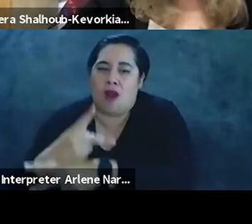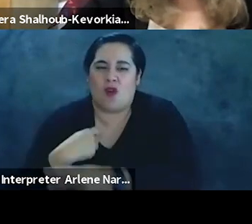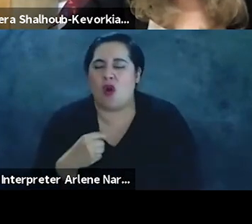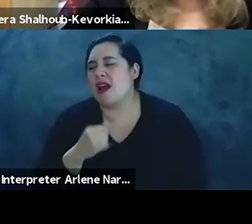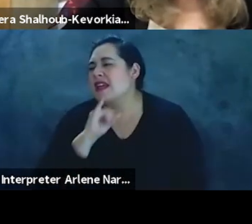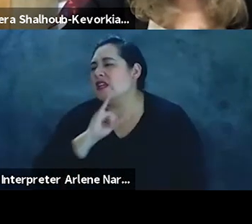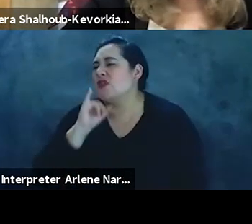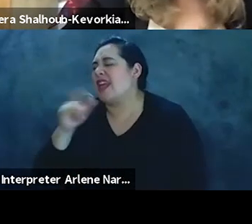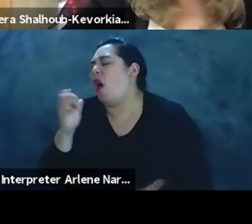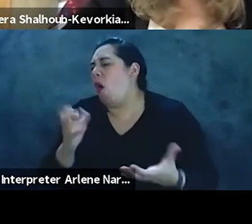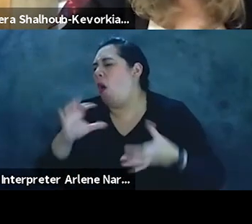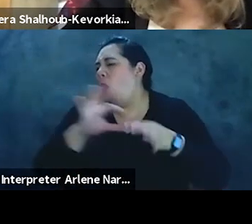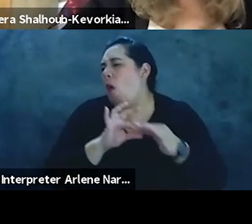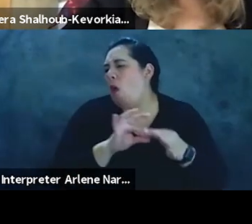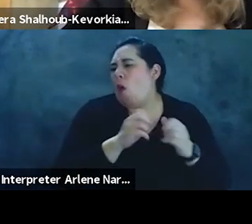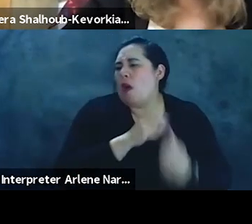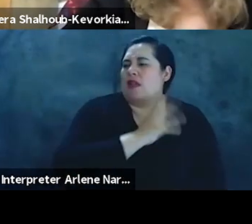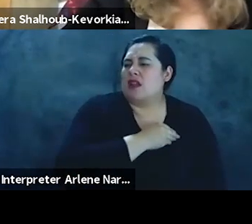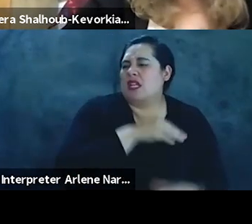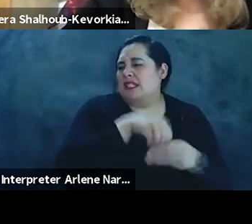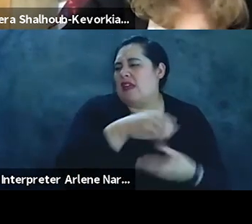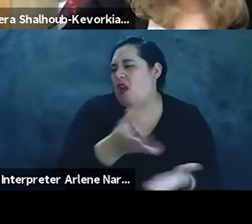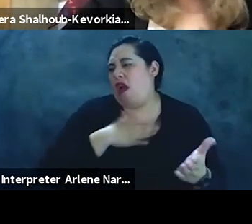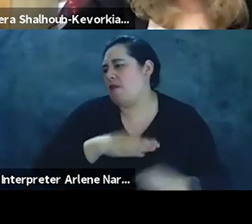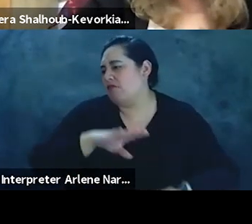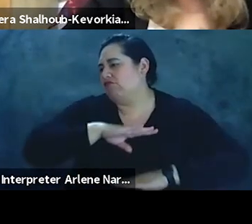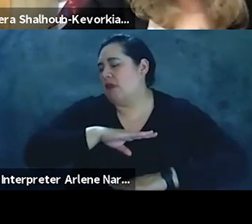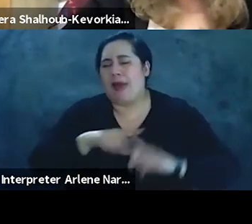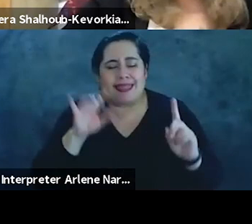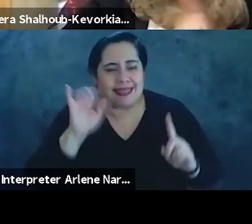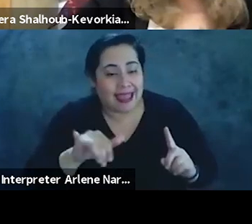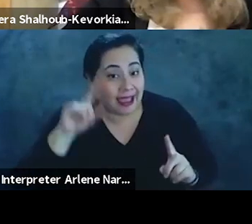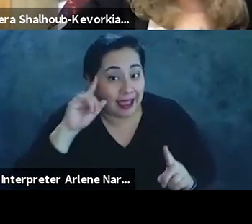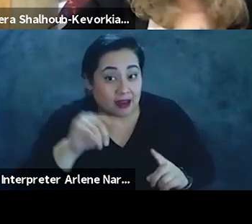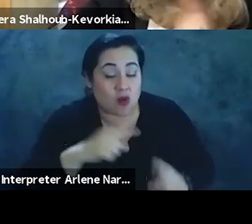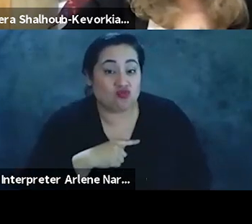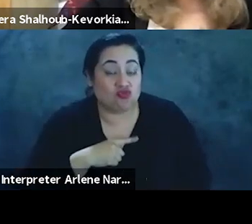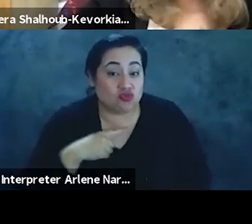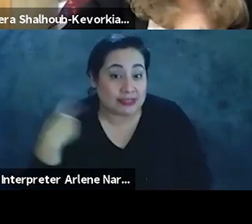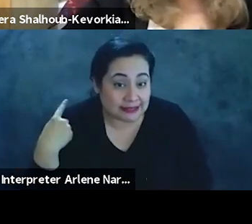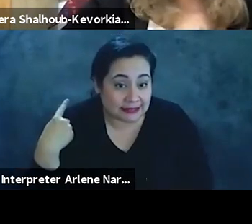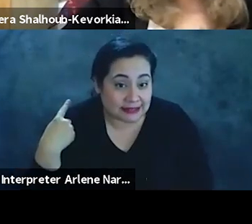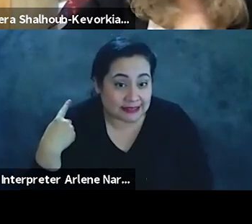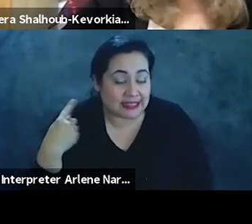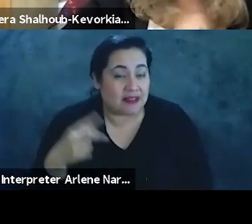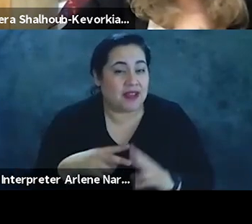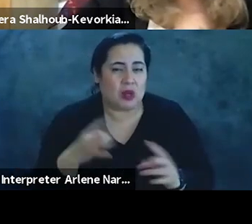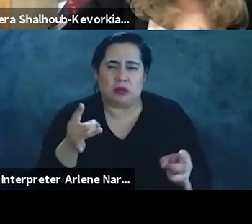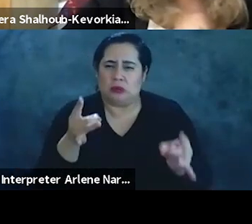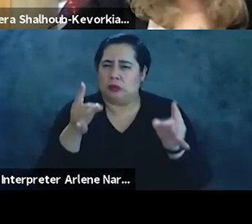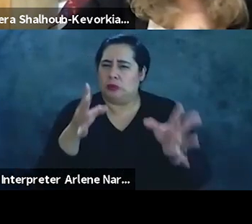coexistence is fine, the Palestinians inside the green line are perfectly happy. And I think that makes the risk of a kind of very brutal